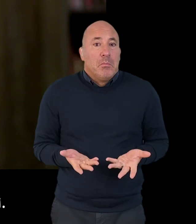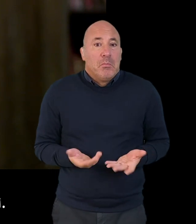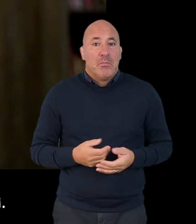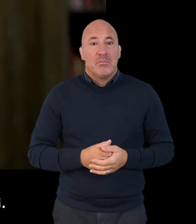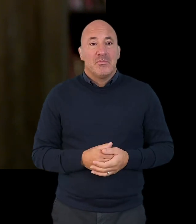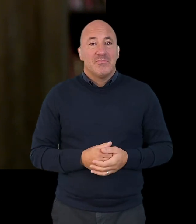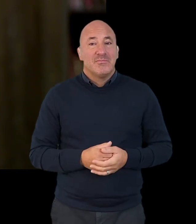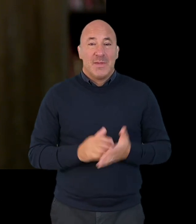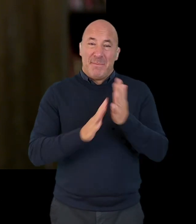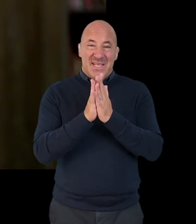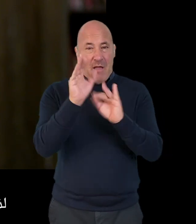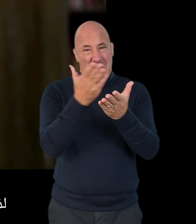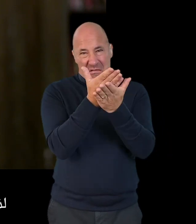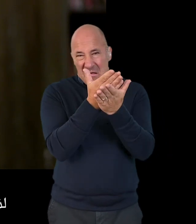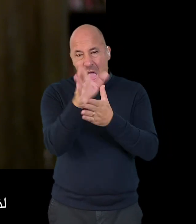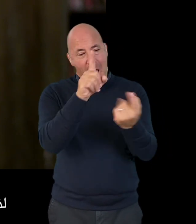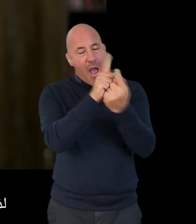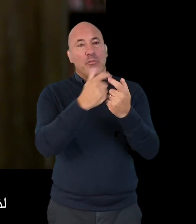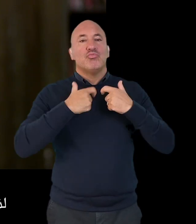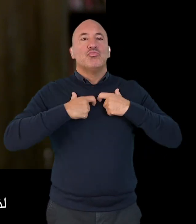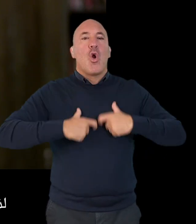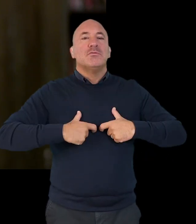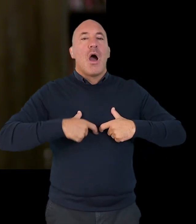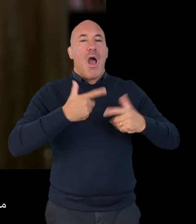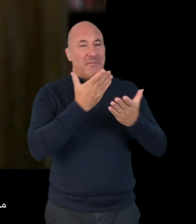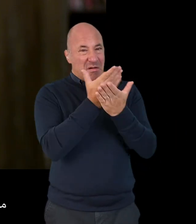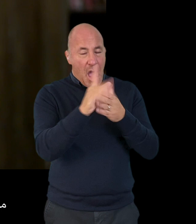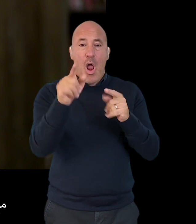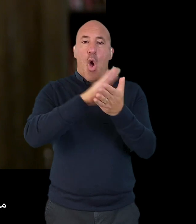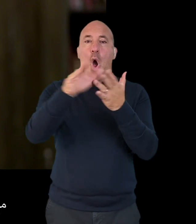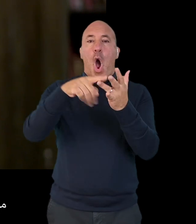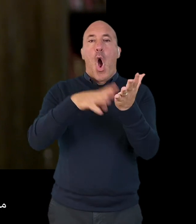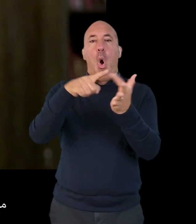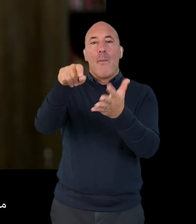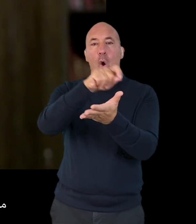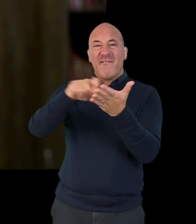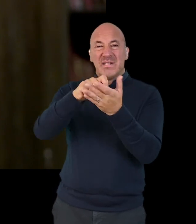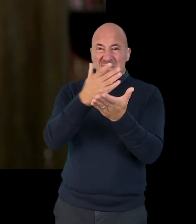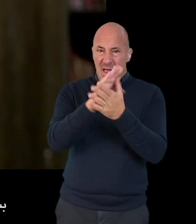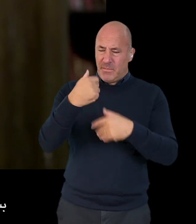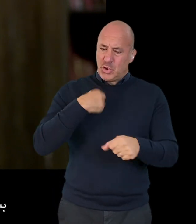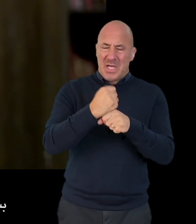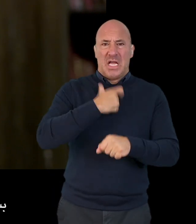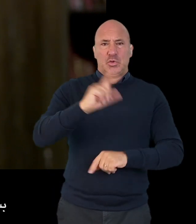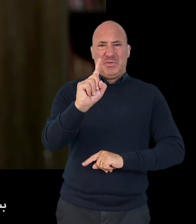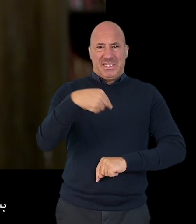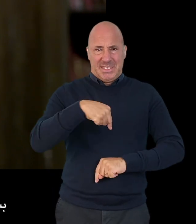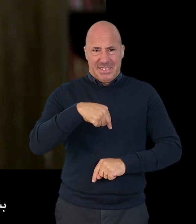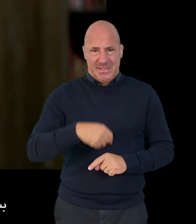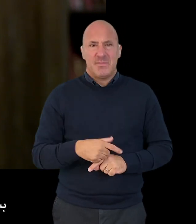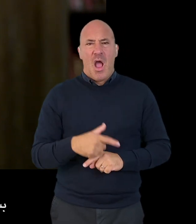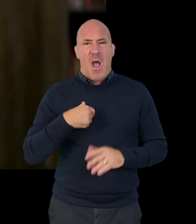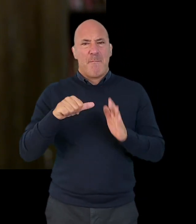at this time. And so you need to be clear with your lawyer and with the Home Office about what your gender identity